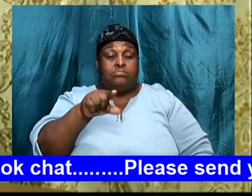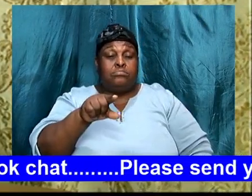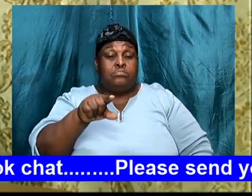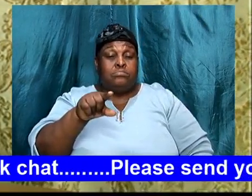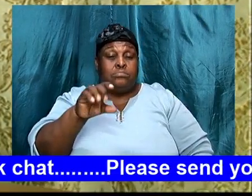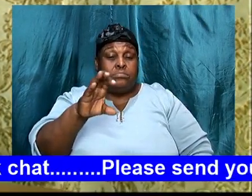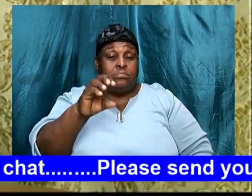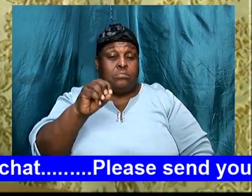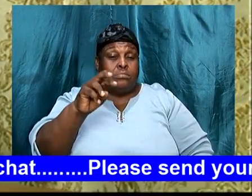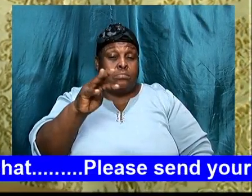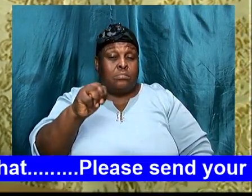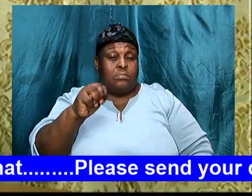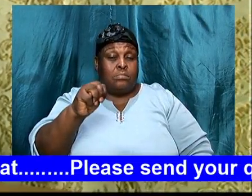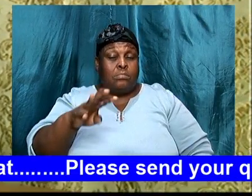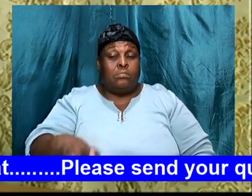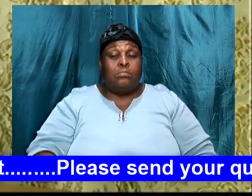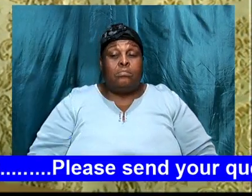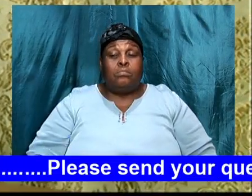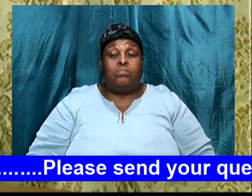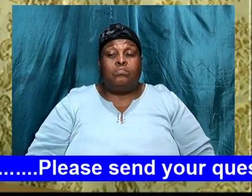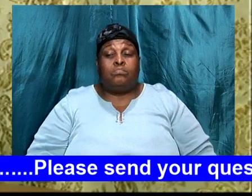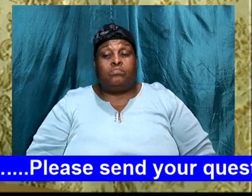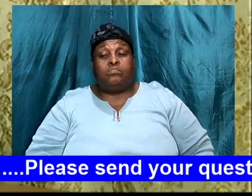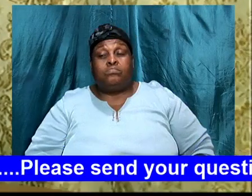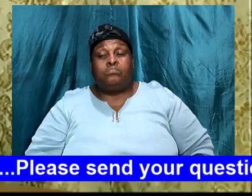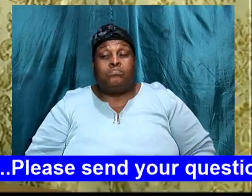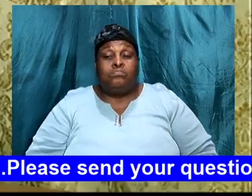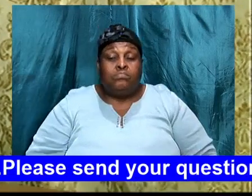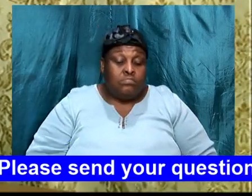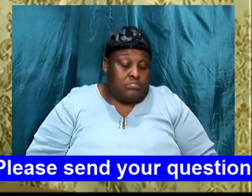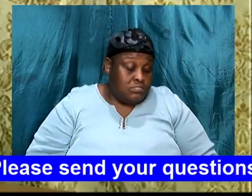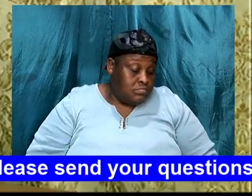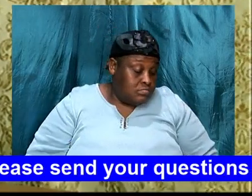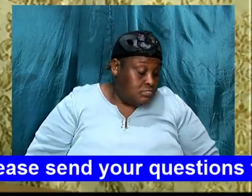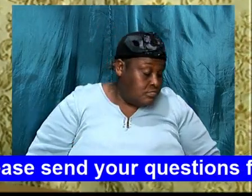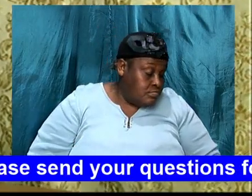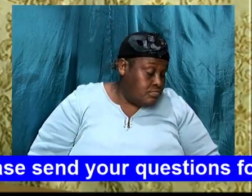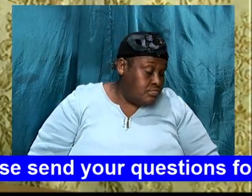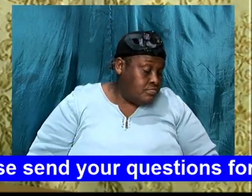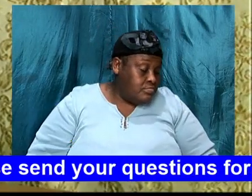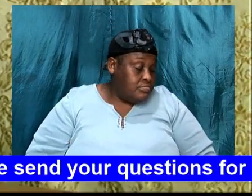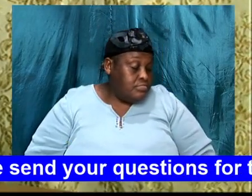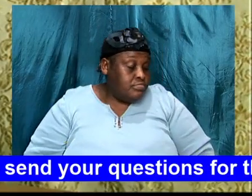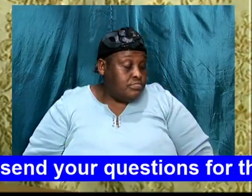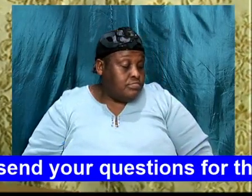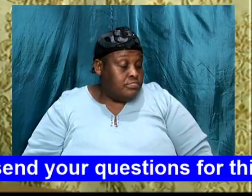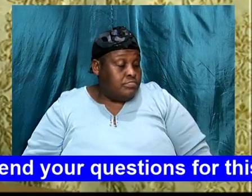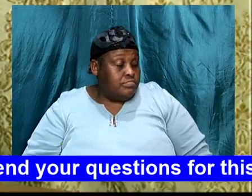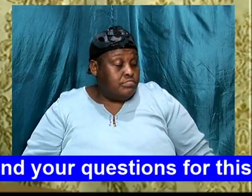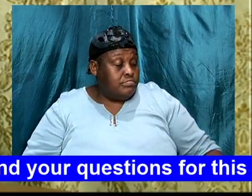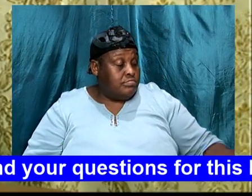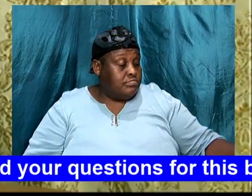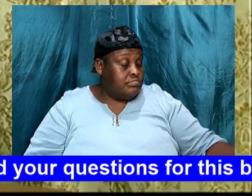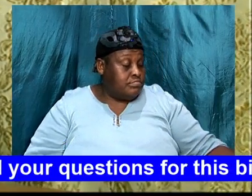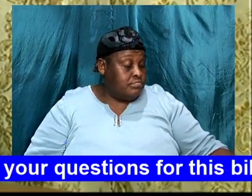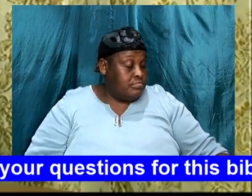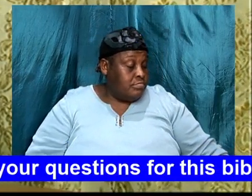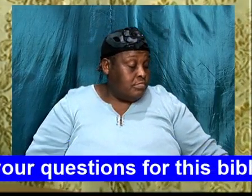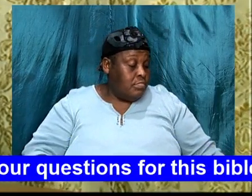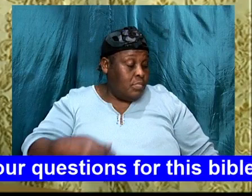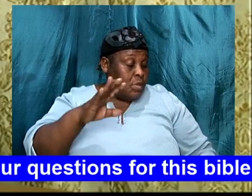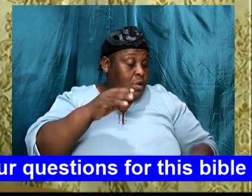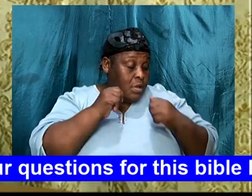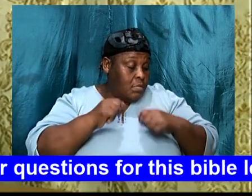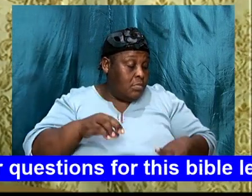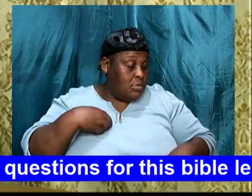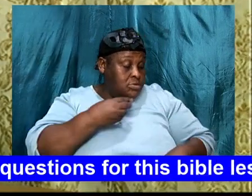F-A-M-1, at, gmail.com, God bless us tonight,